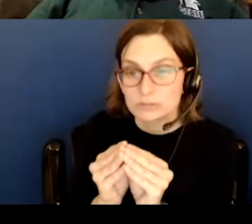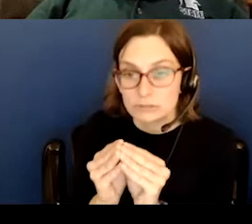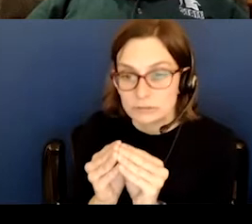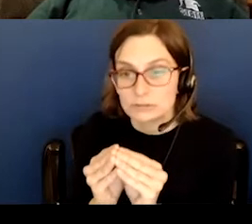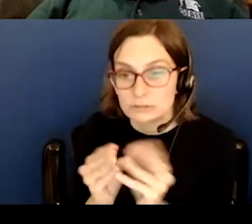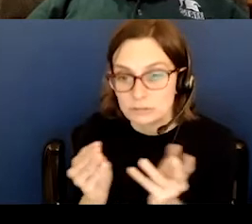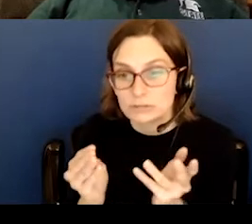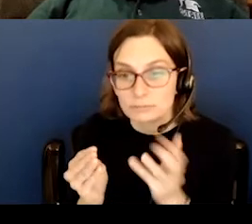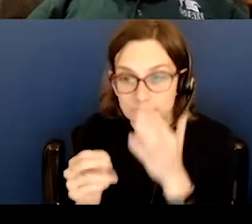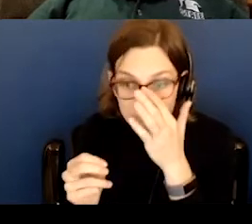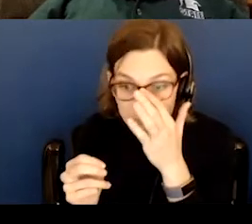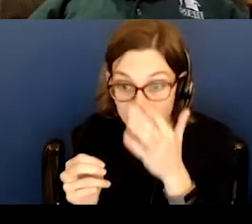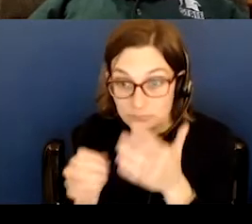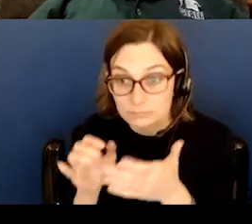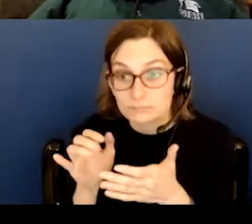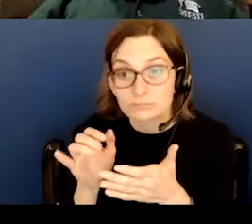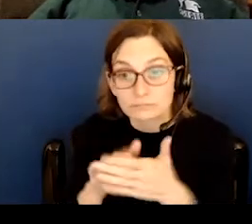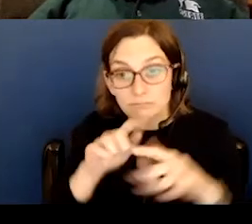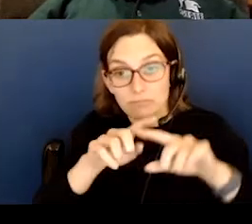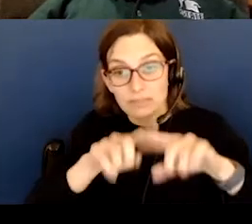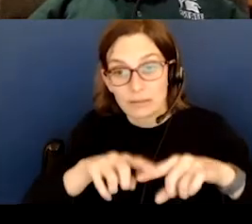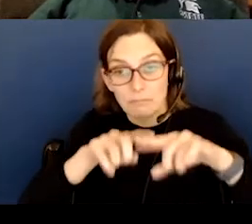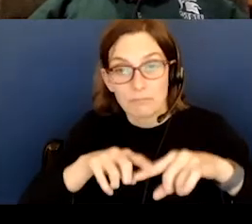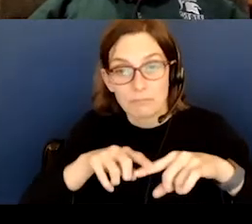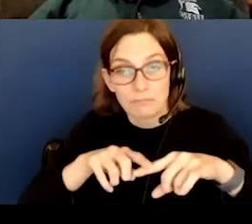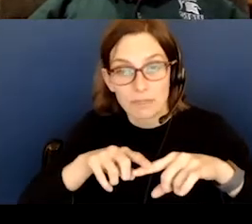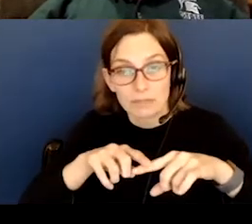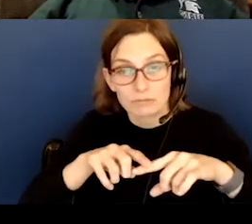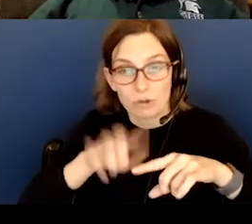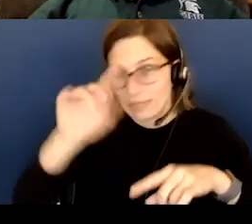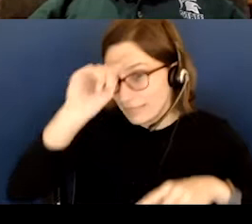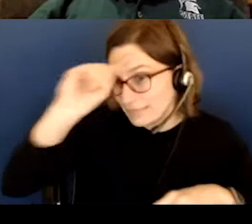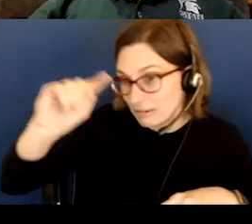That depends on your theory of how the moon formed.